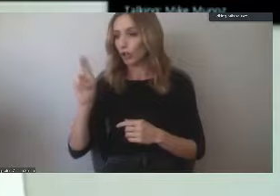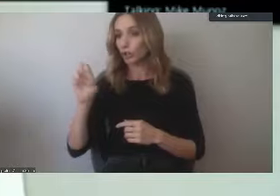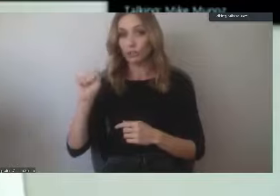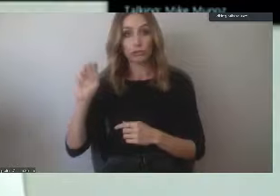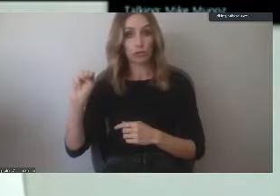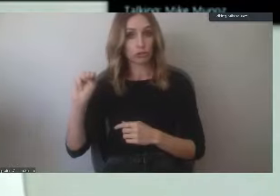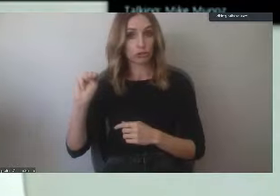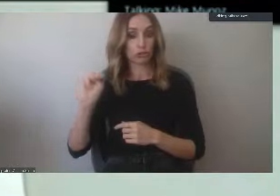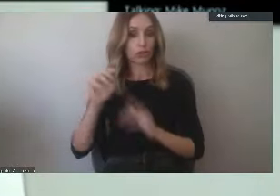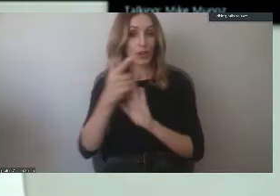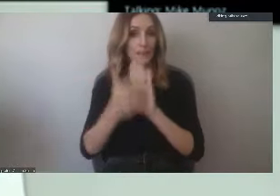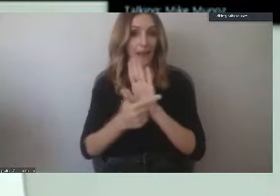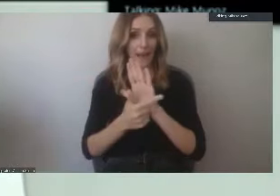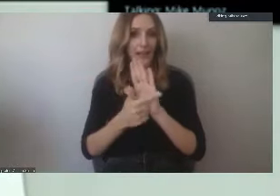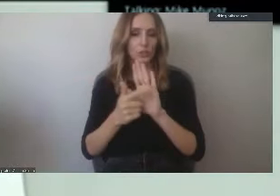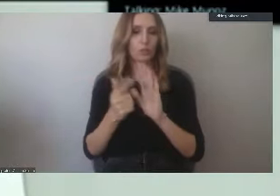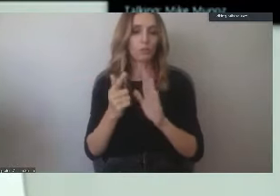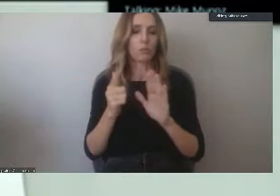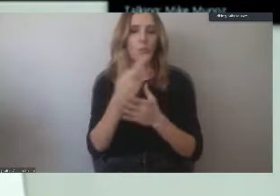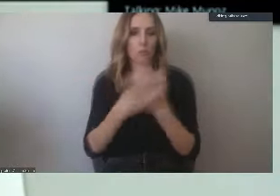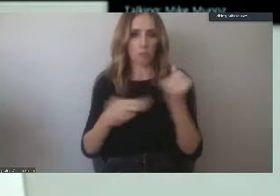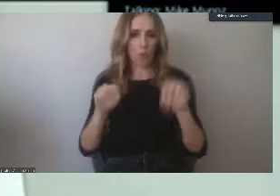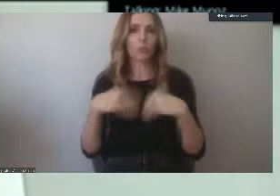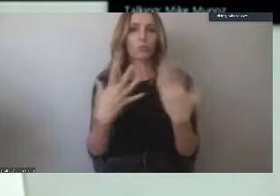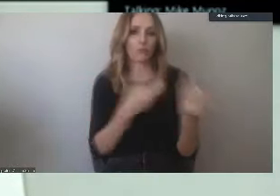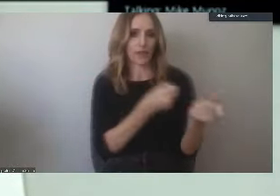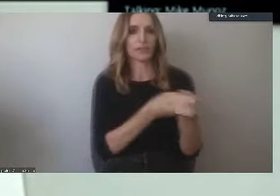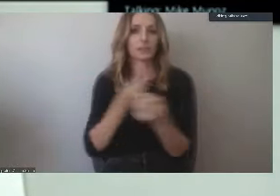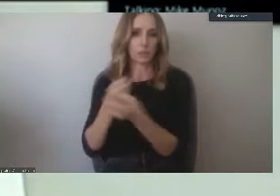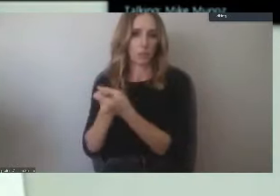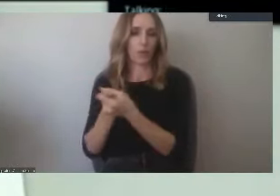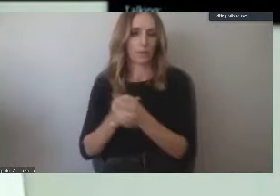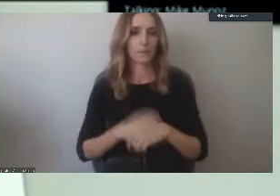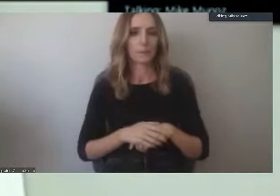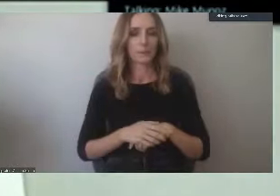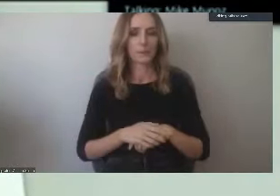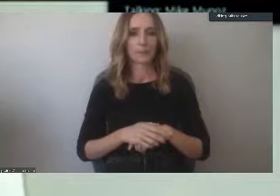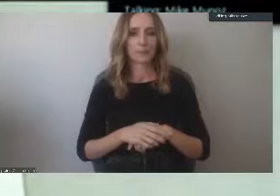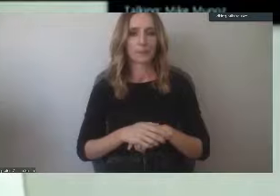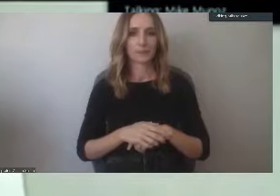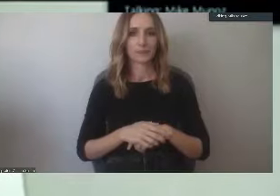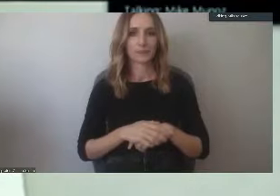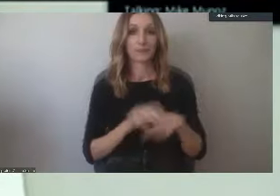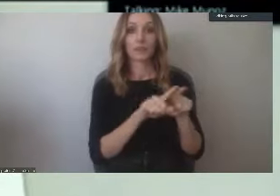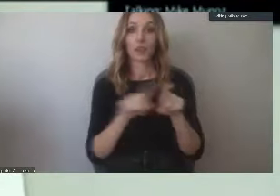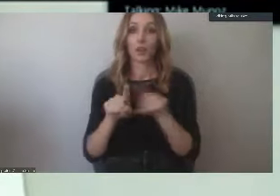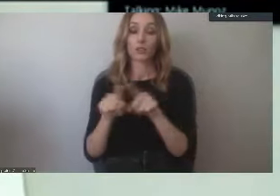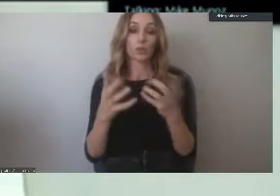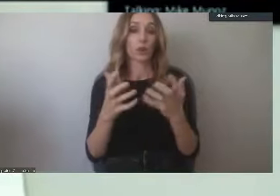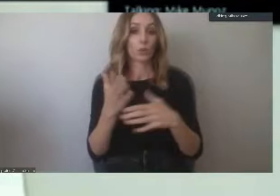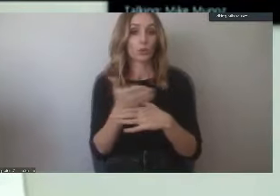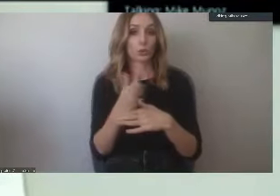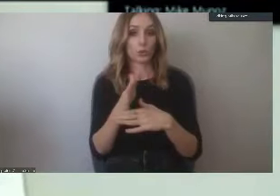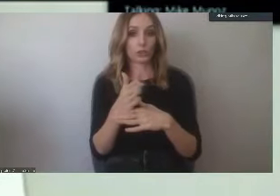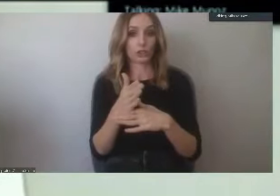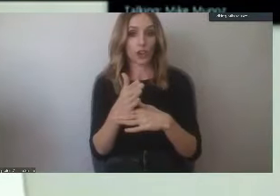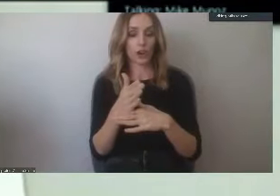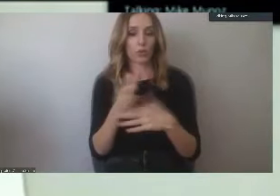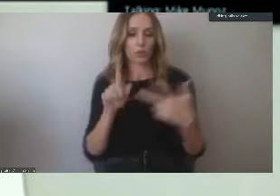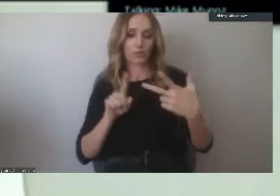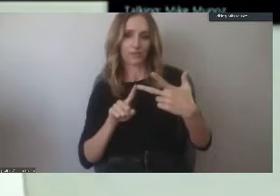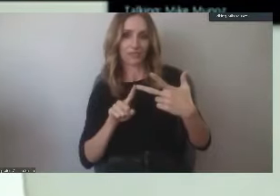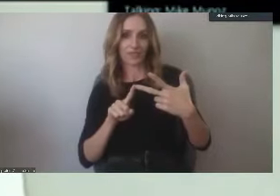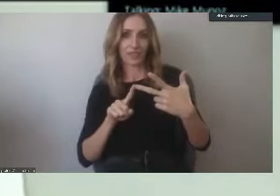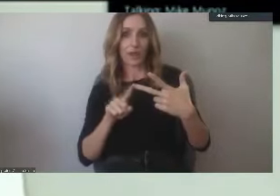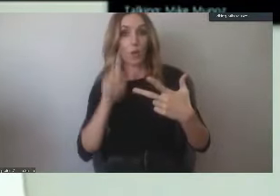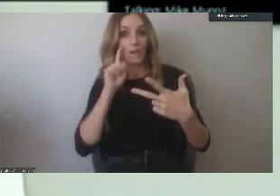student aid application that you can access through the Viking portal. Also, I want to share with you that we've identified an additional 5